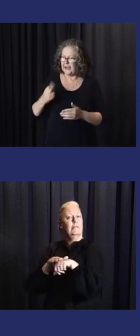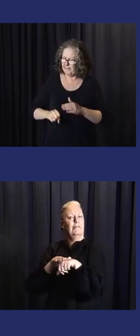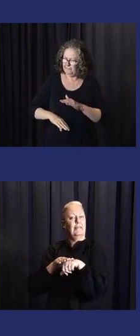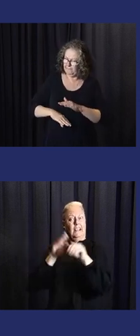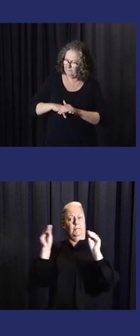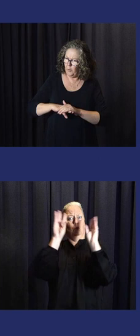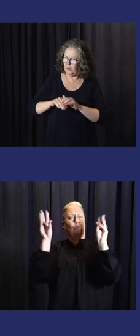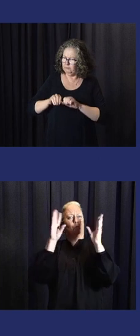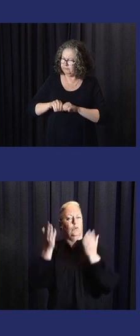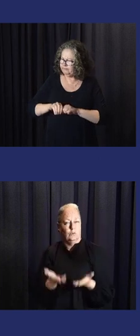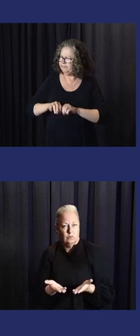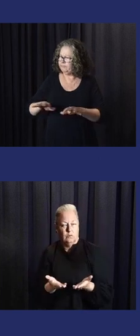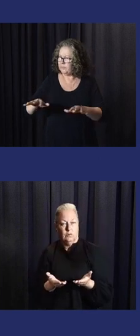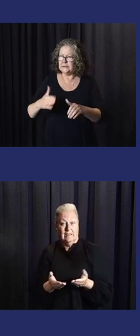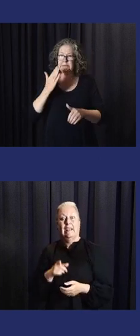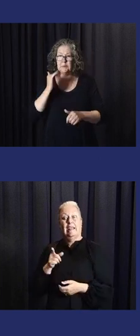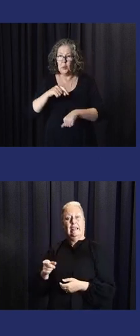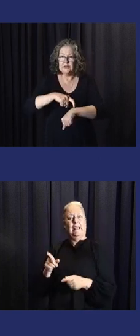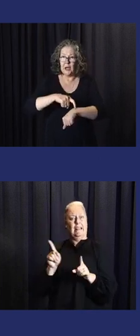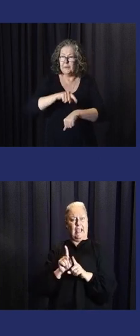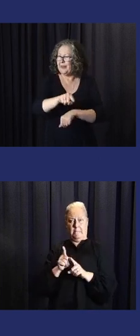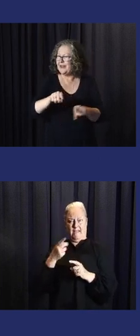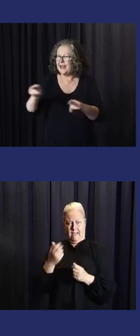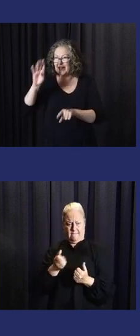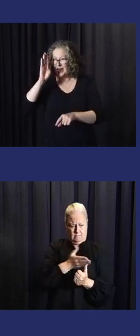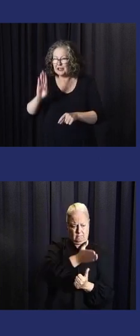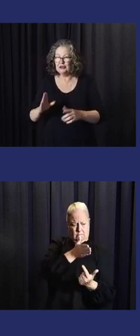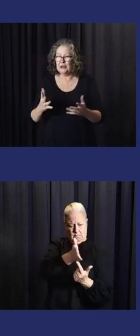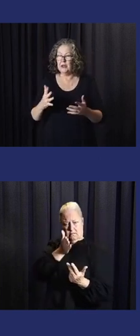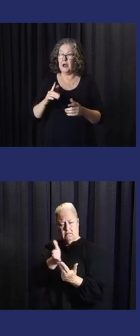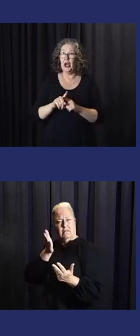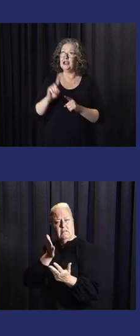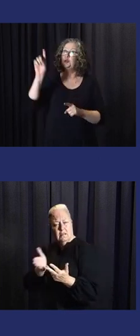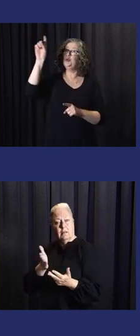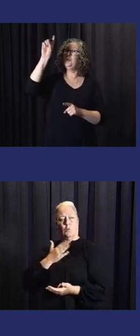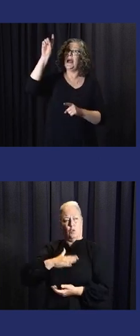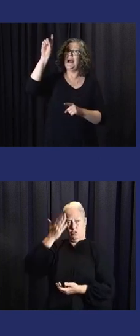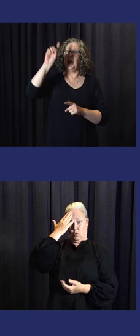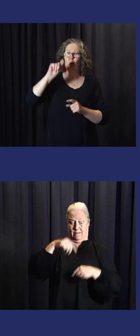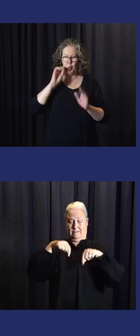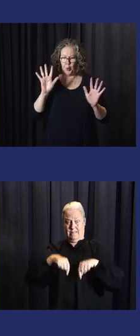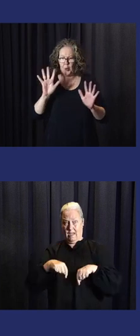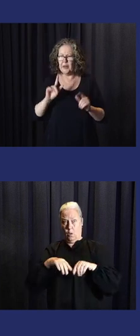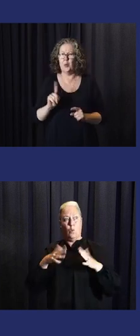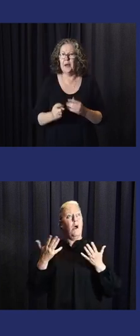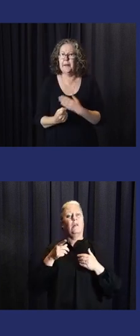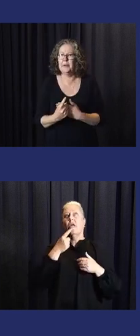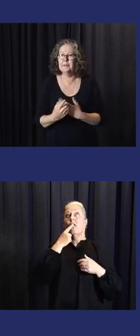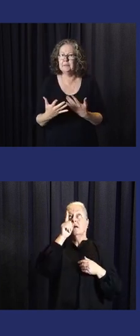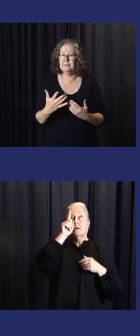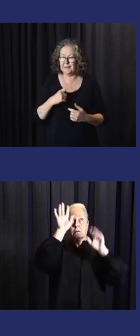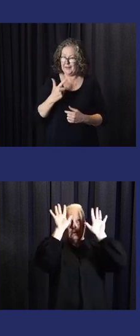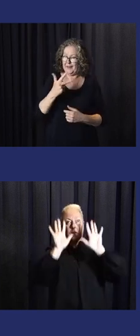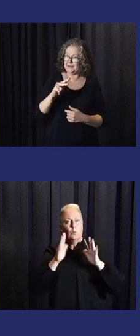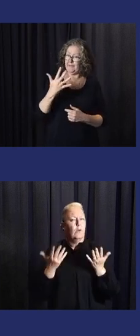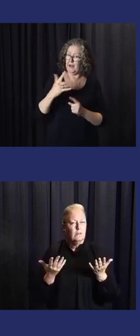system. And why I say fully-fledged, it's about a full-earth system approach across all timescales. Meaning what the weather